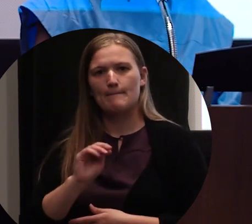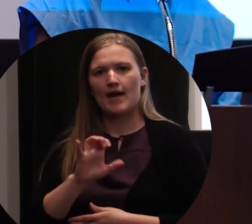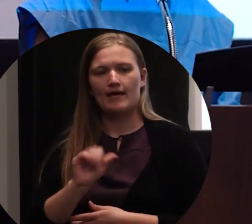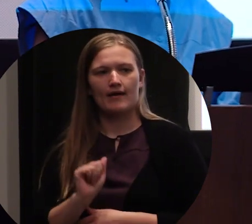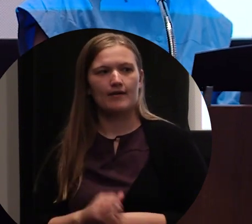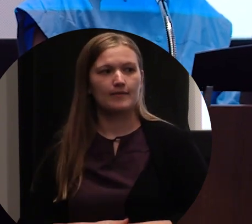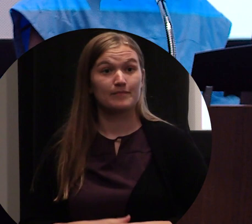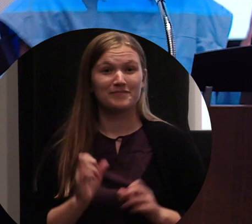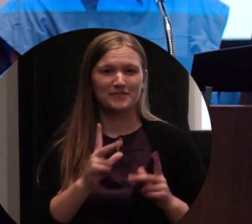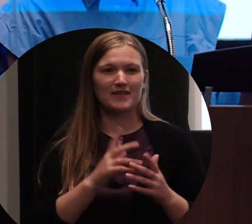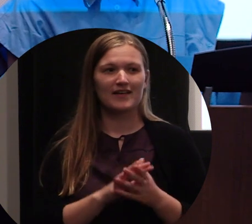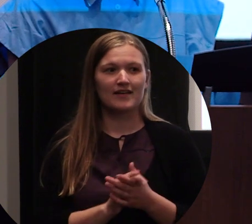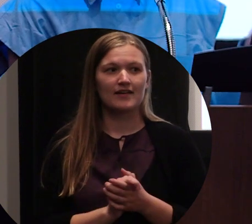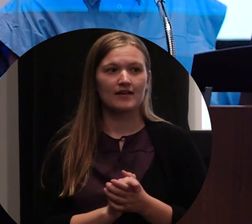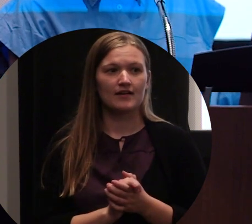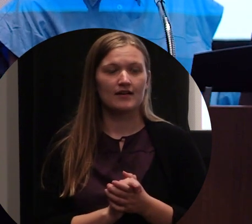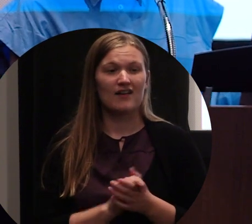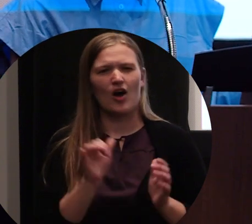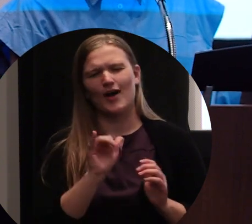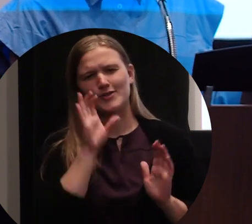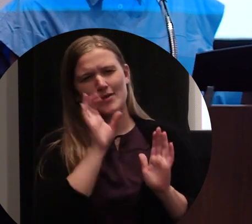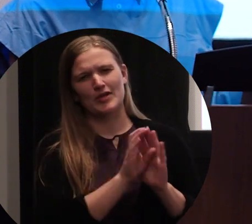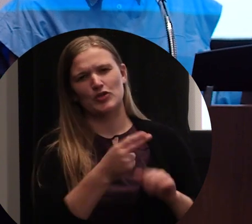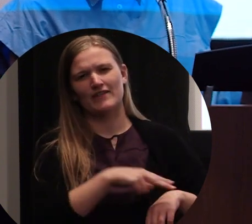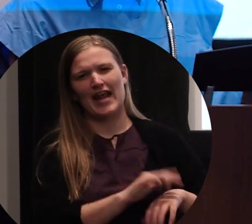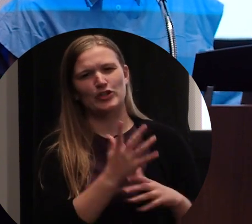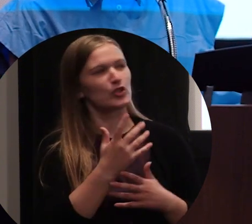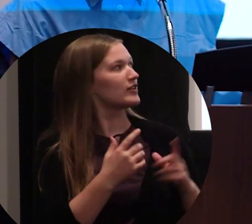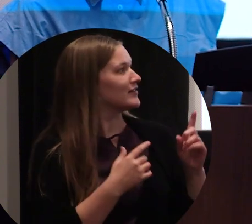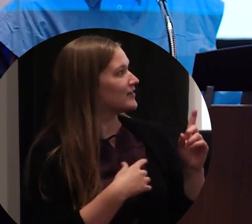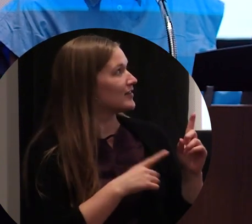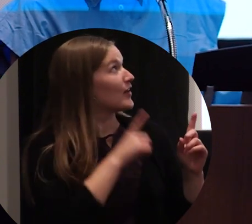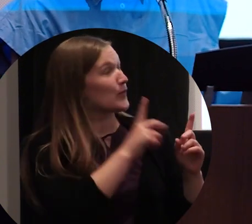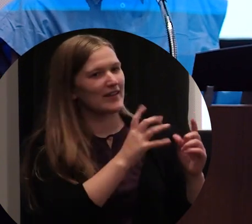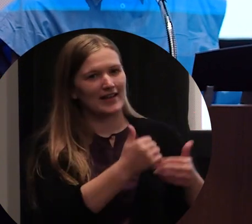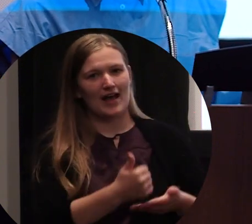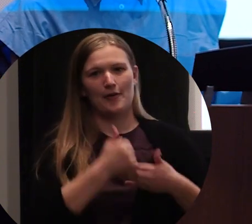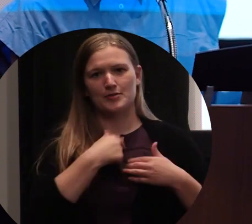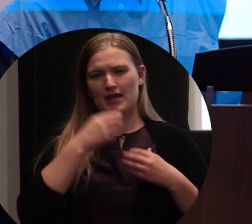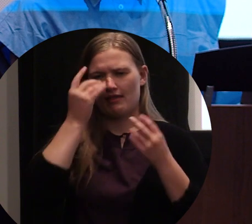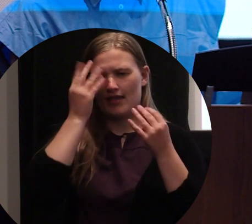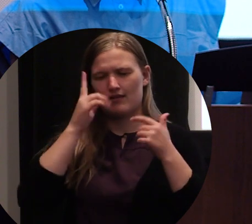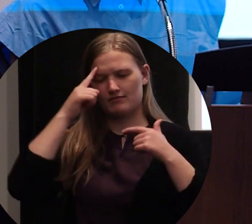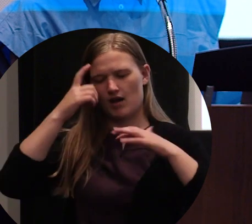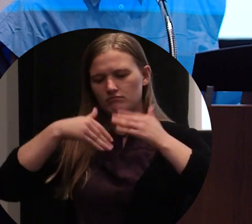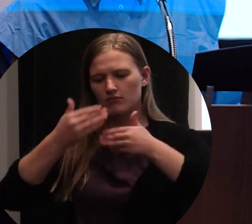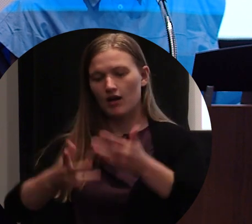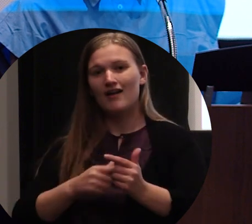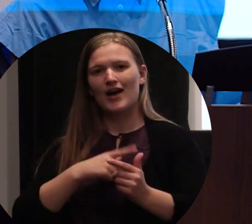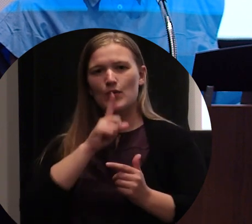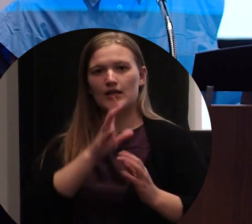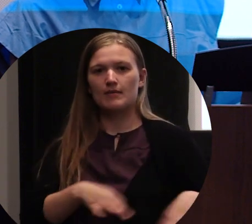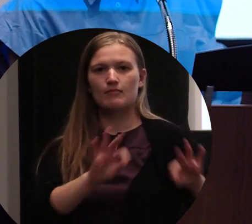All right. I also included two pictures of nature because nature is a really big part of the ways that I think. It's also a really important